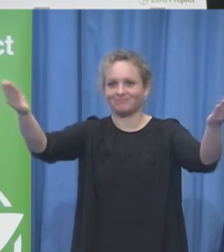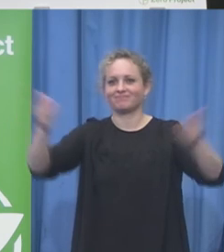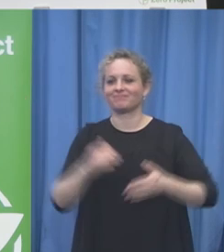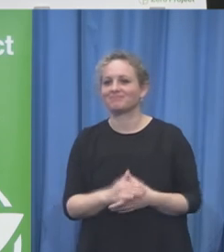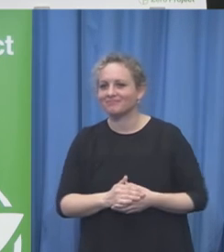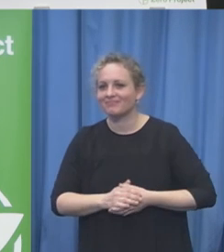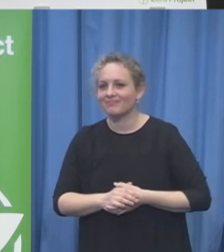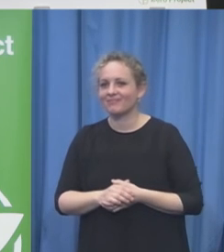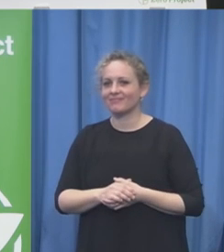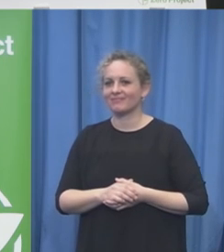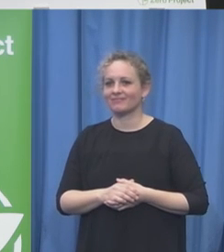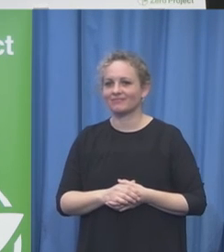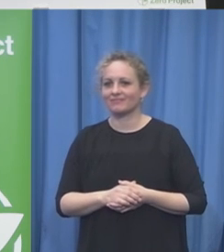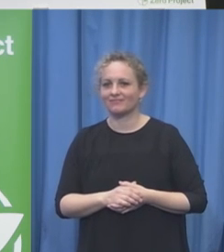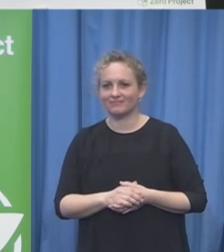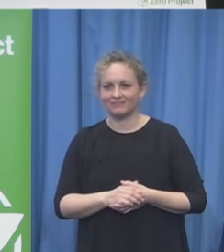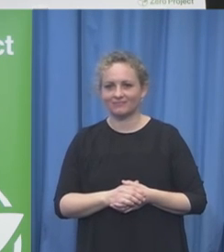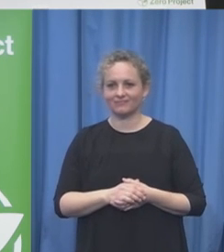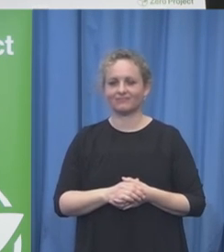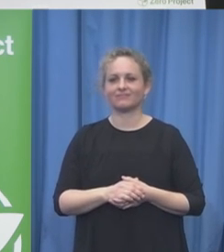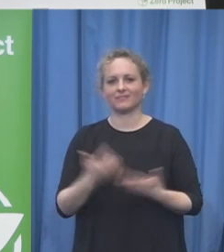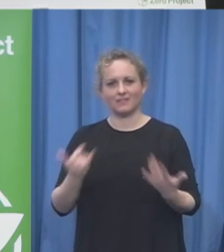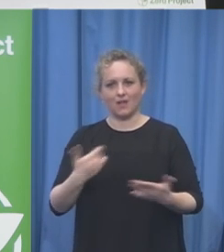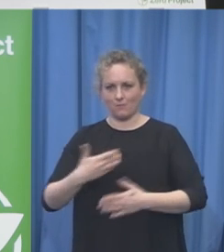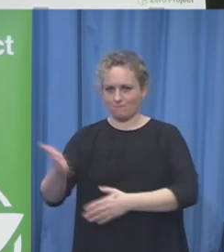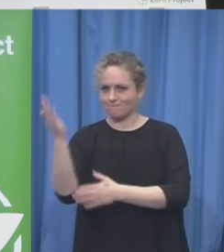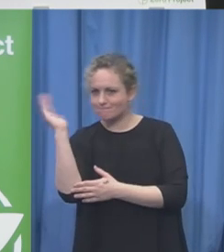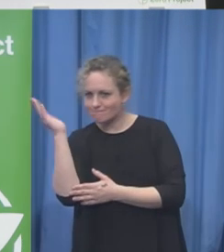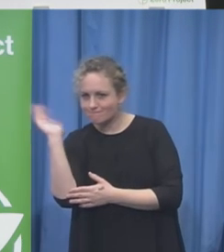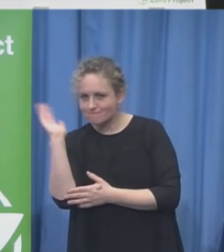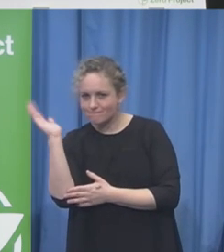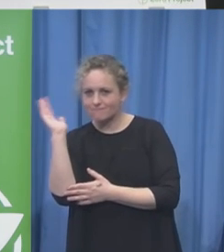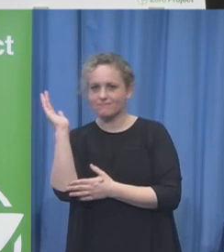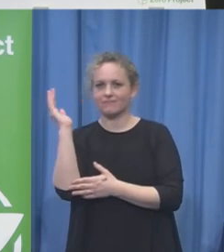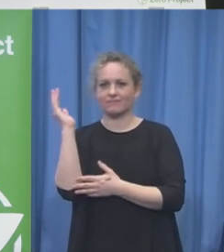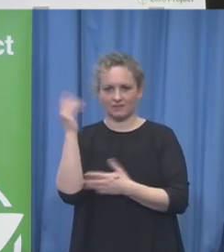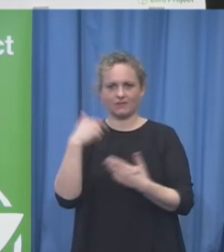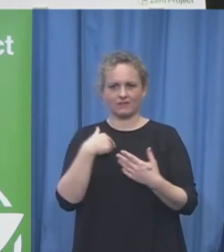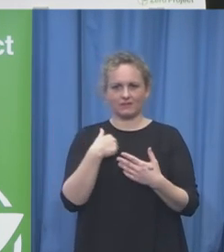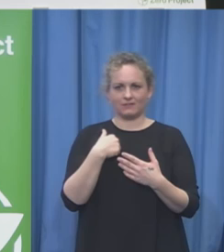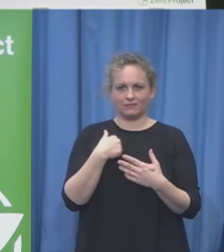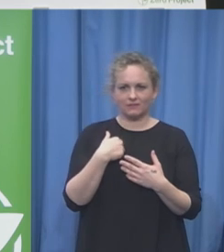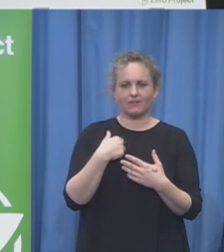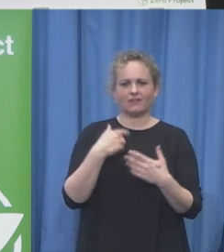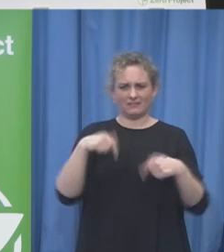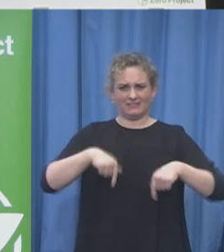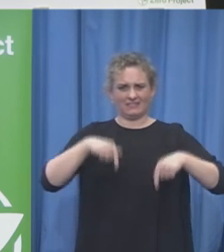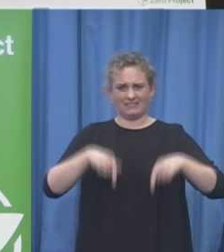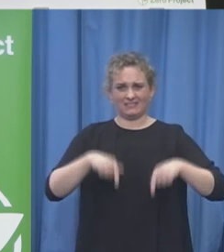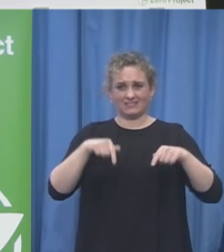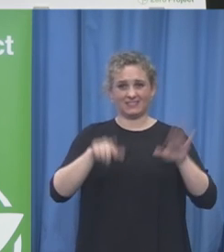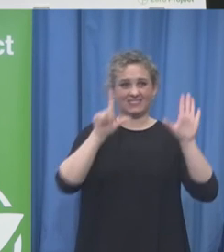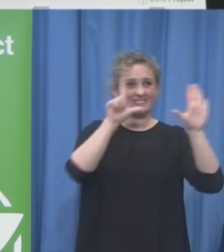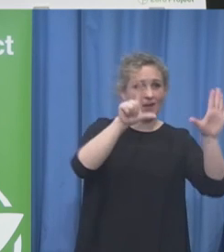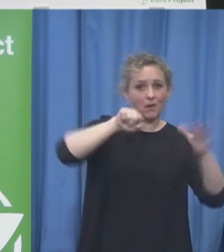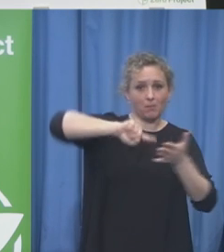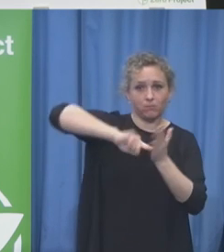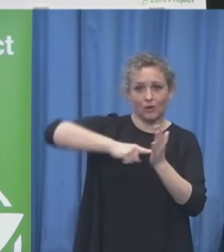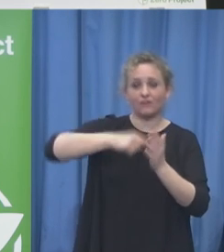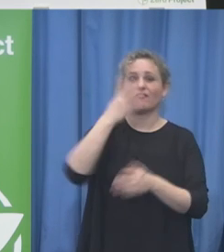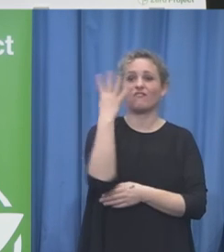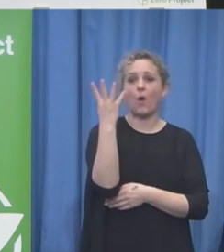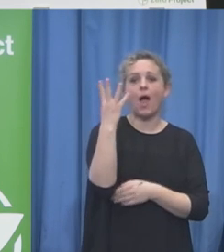that out of 7.4 billion people in the world today, 1 billion have